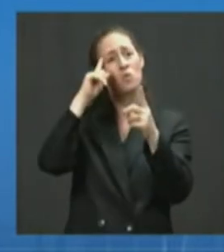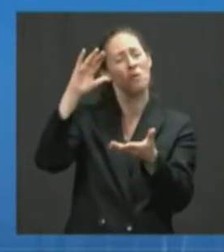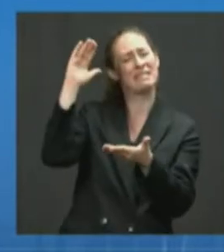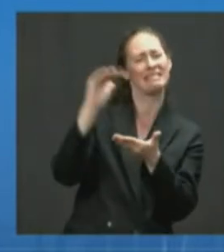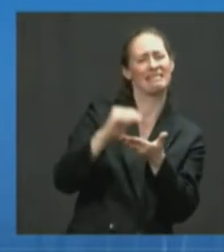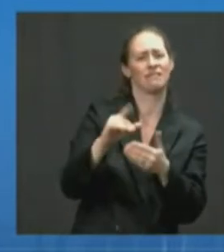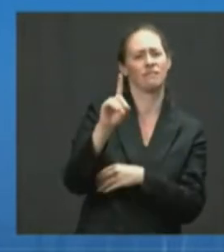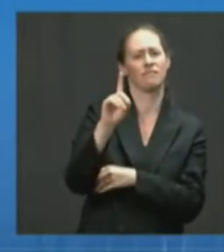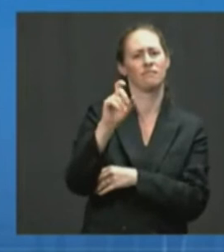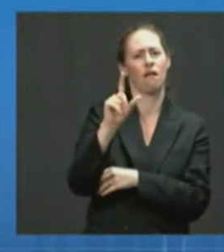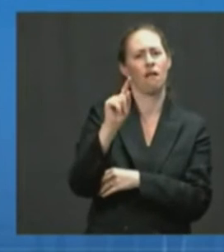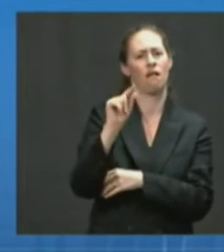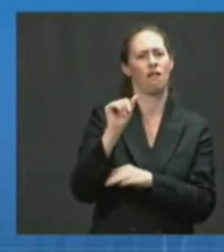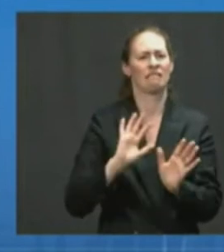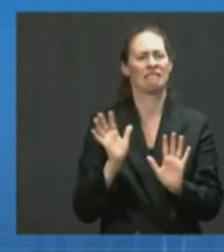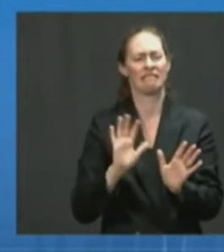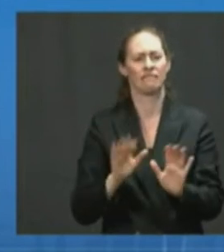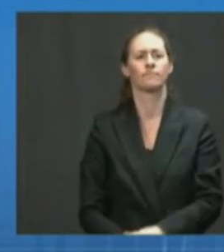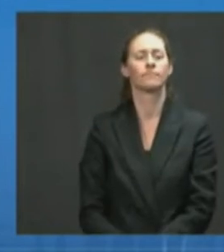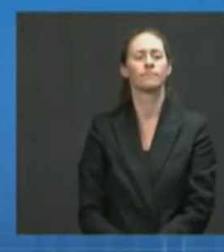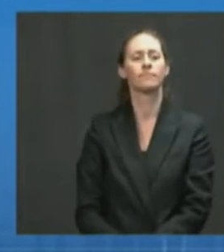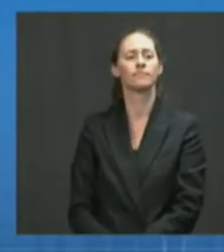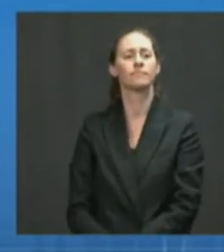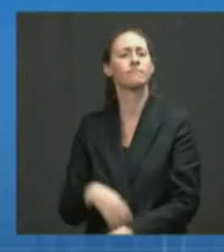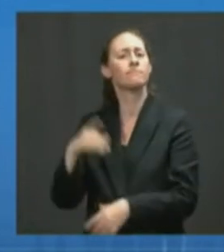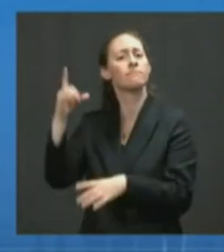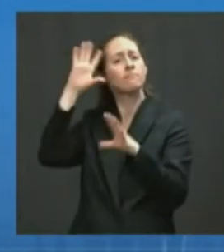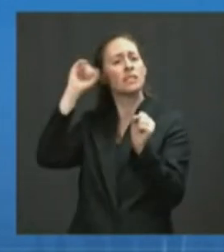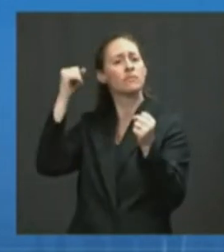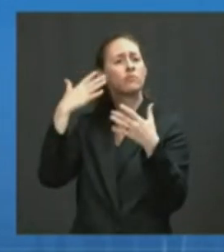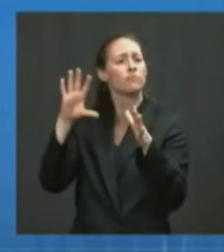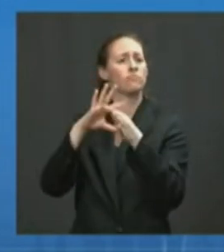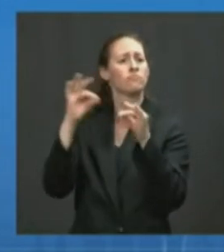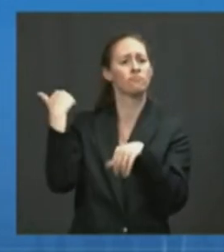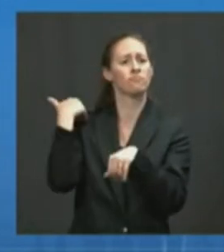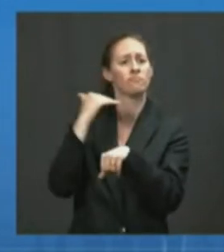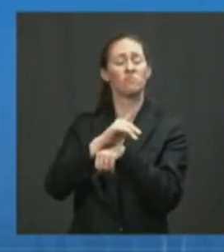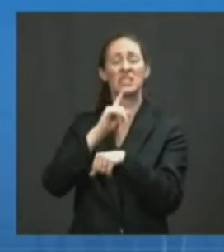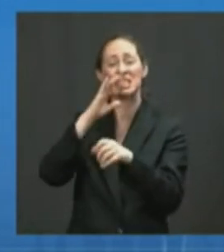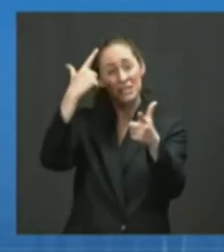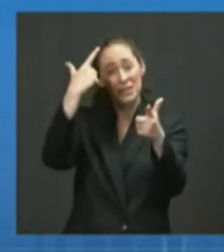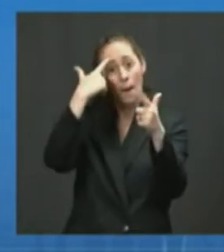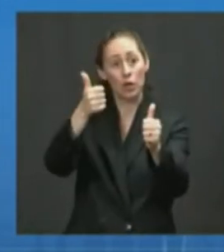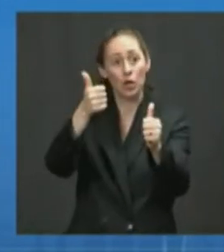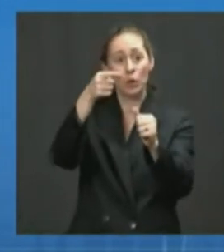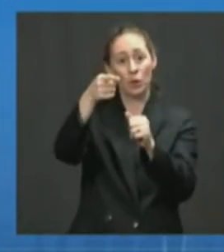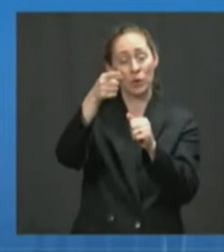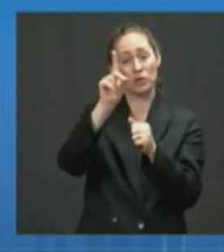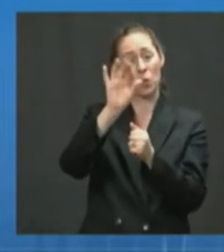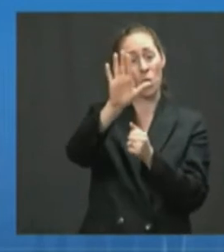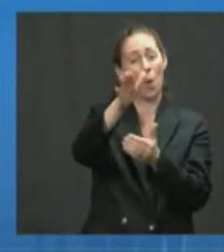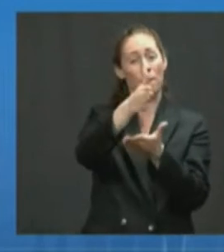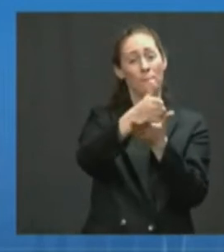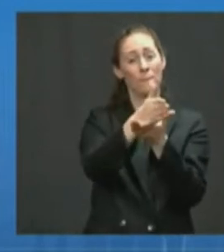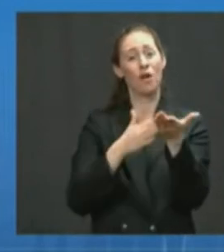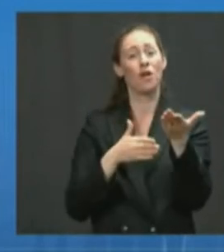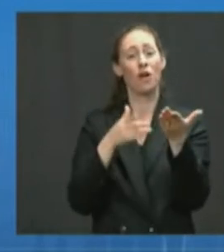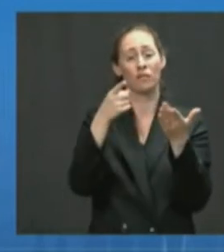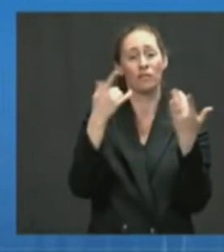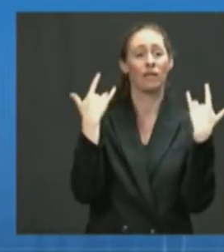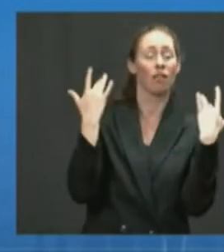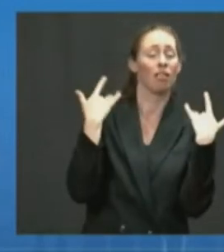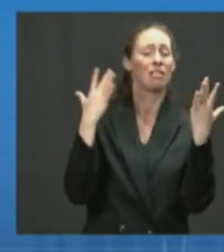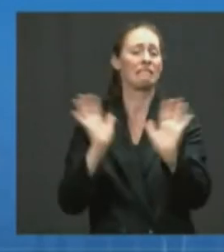As the President said last night, it's up to each and every single American to do their own part. We know